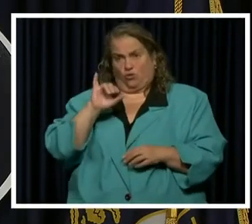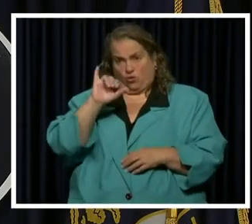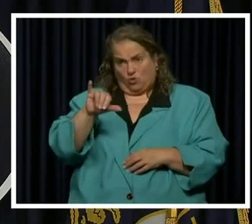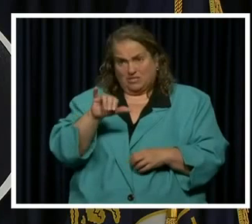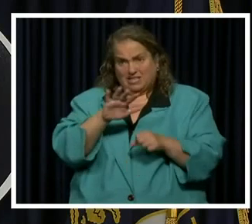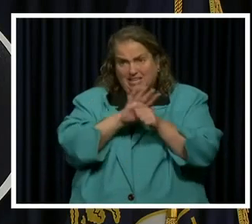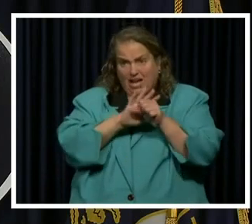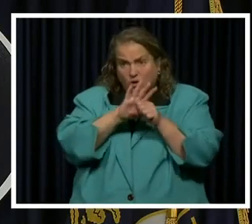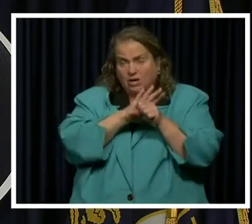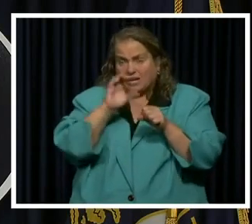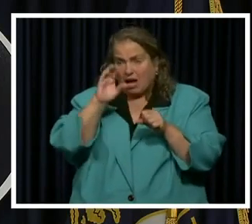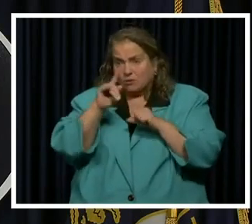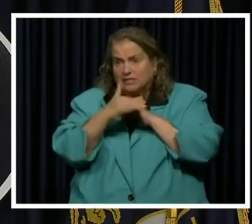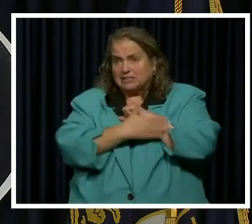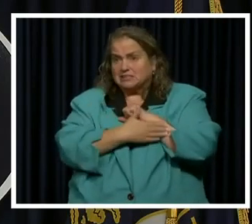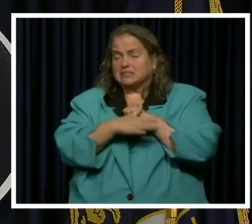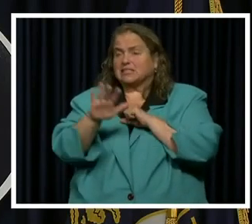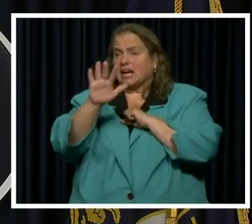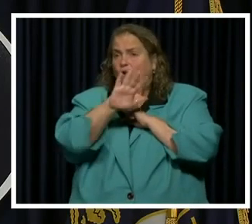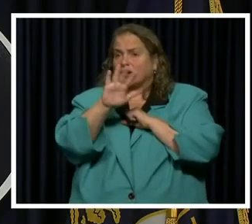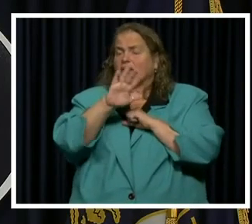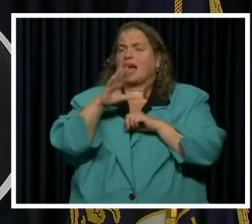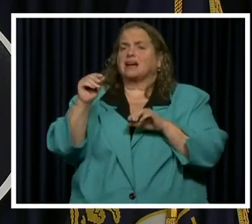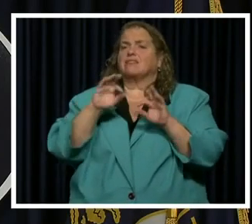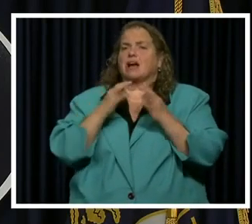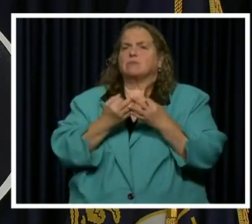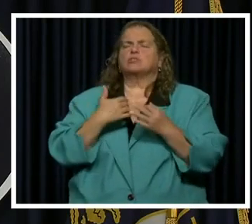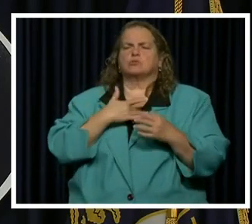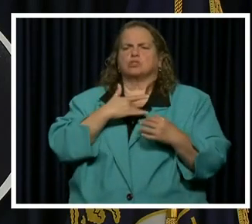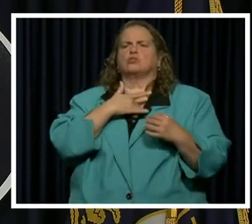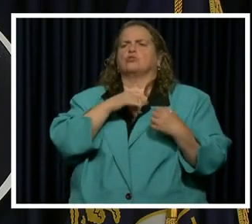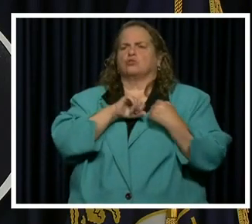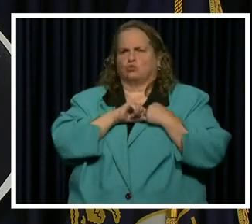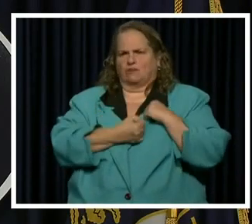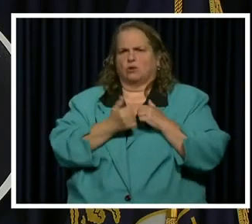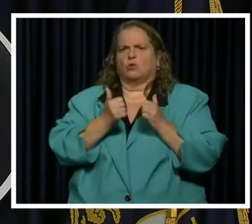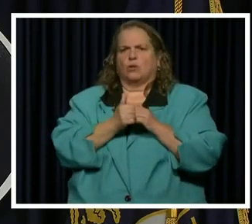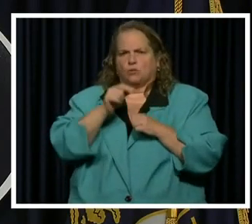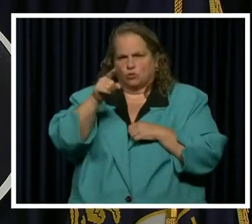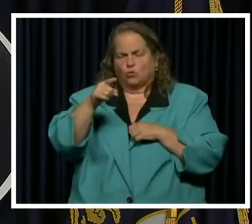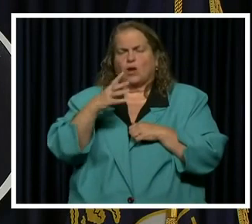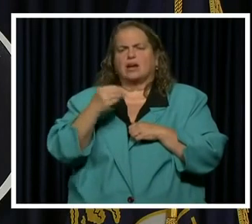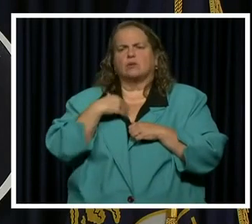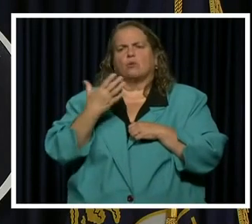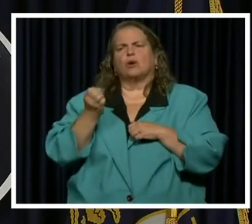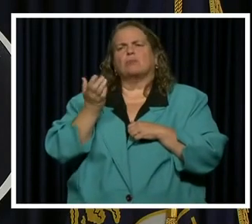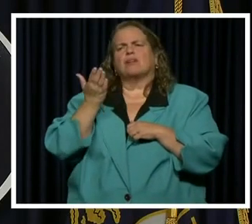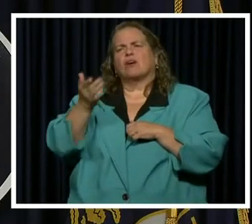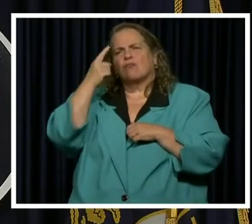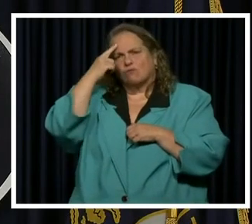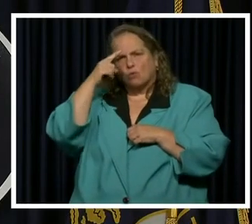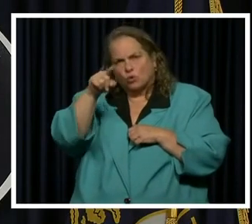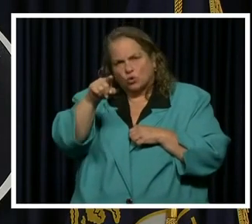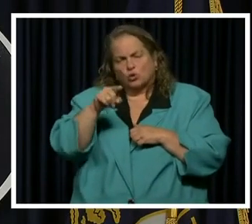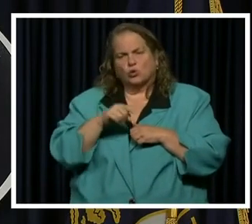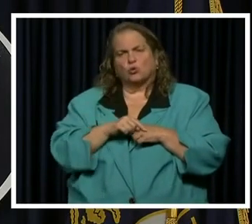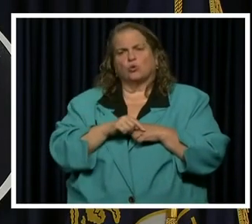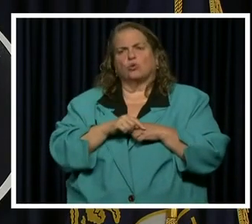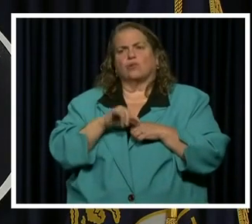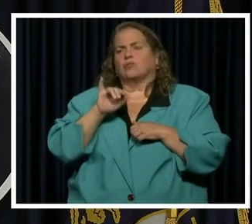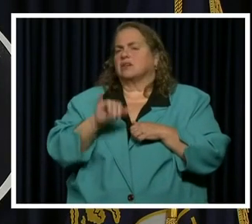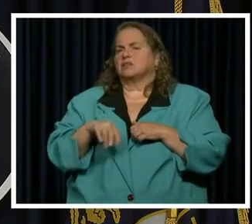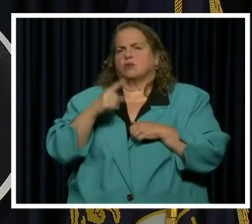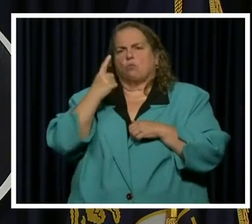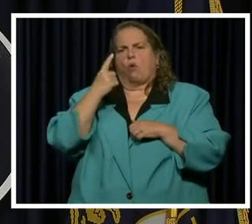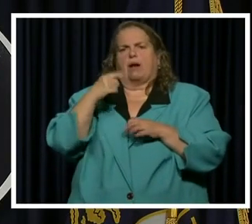and to these families, we want to grieve with you. We want to be there for you. That this is a one in